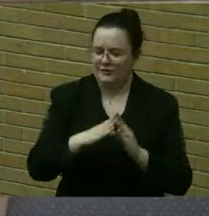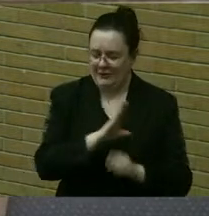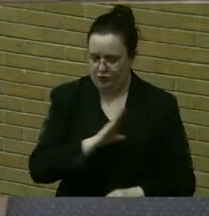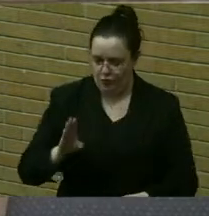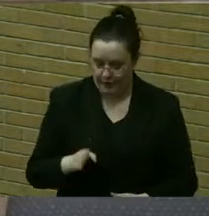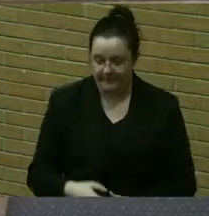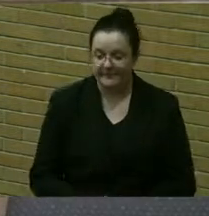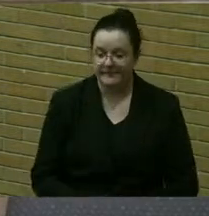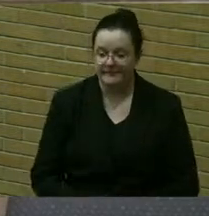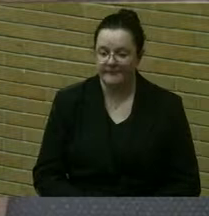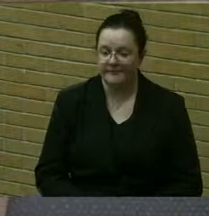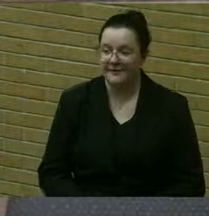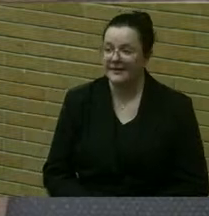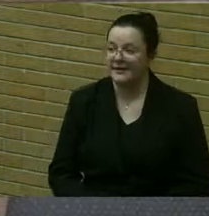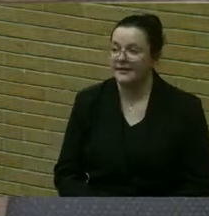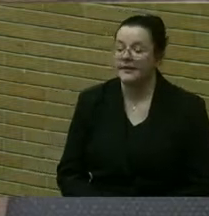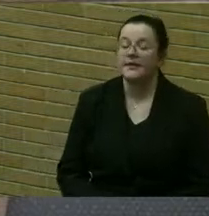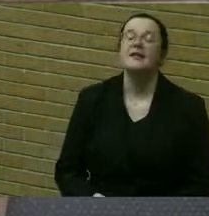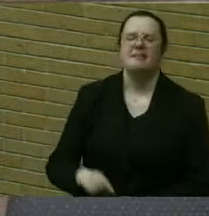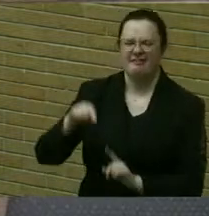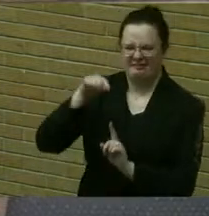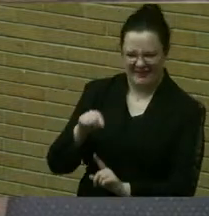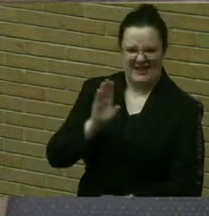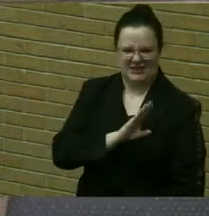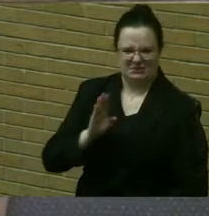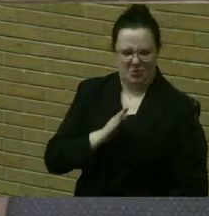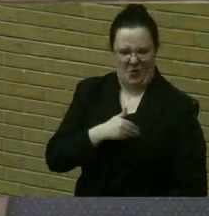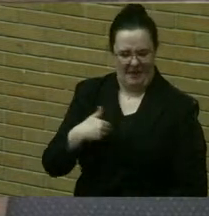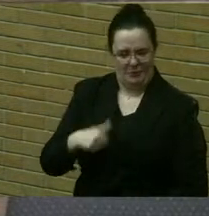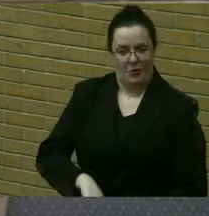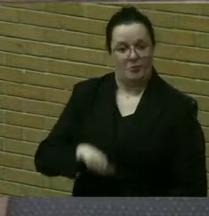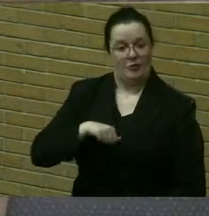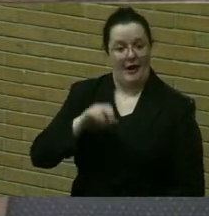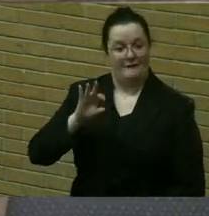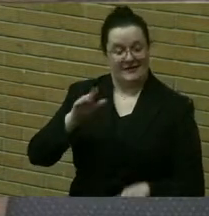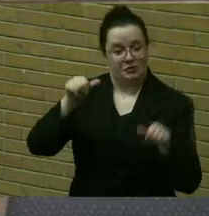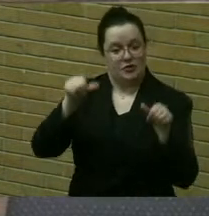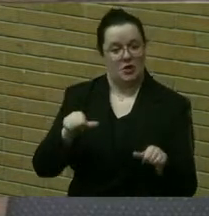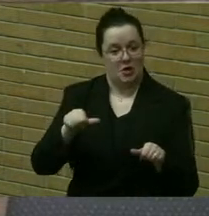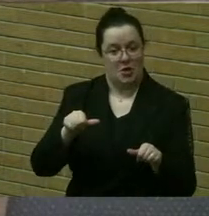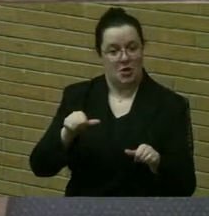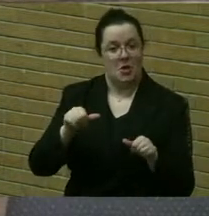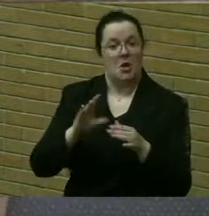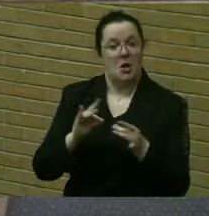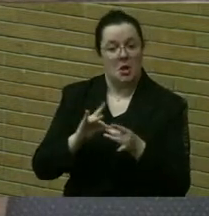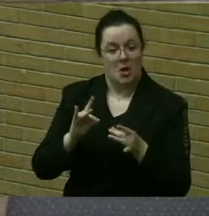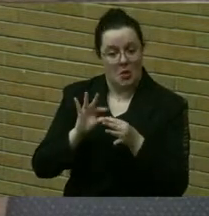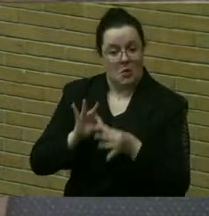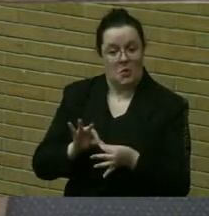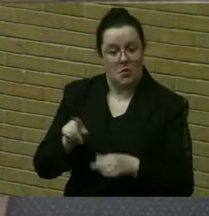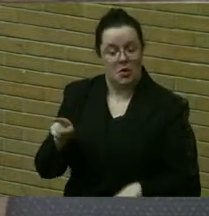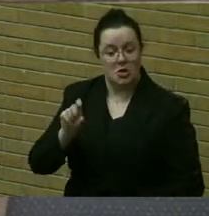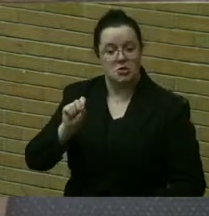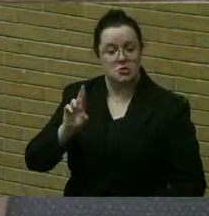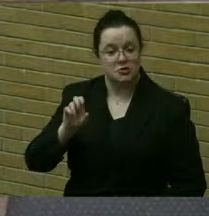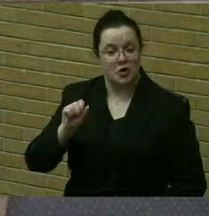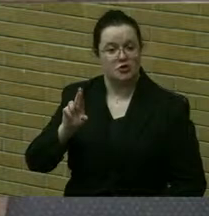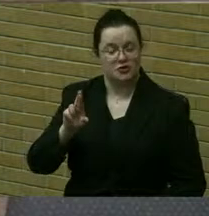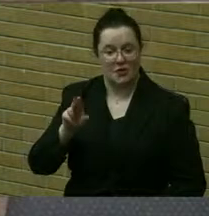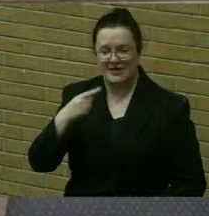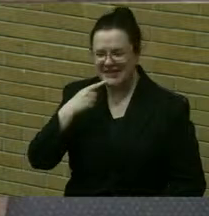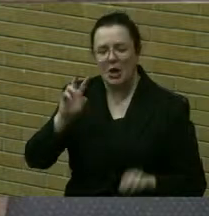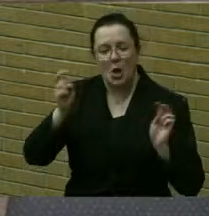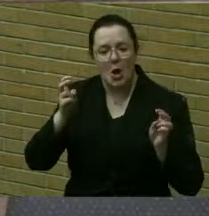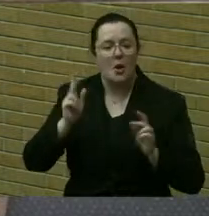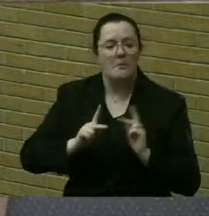This board member proudly posted on Facebook referring to Sarsour. Those who know her know what this post